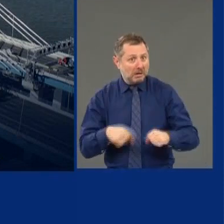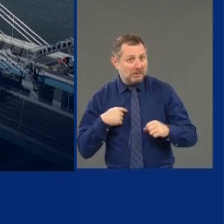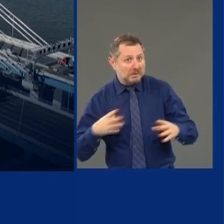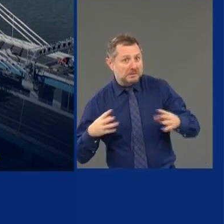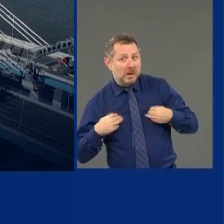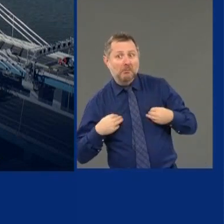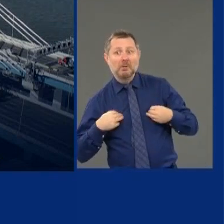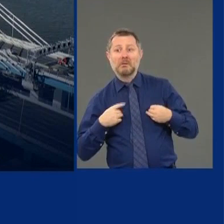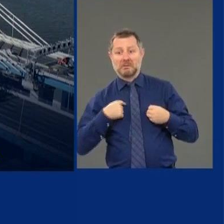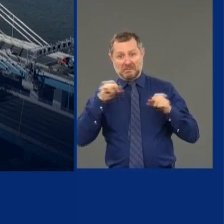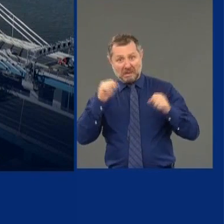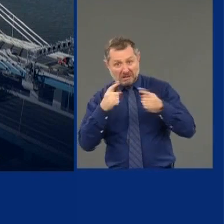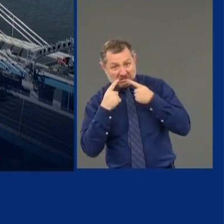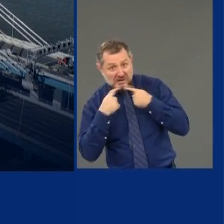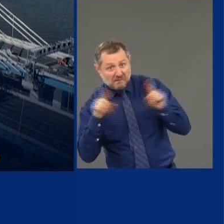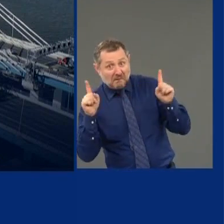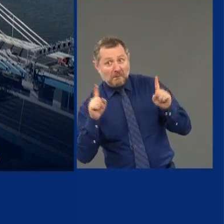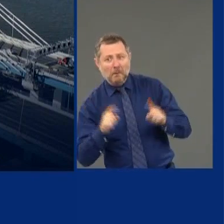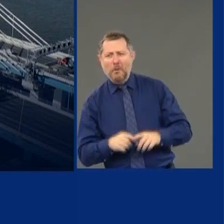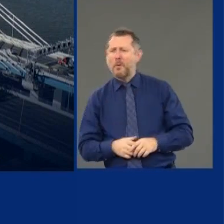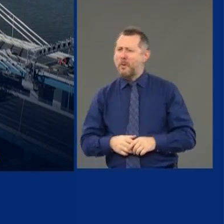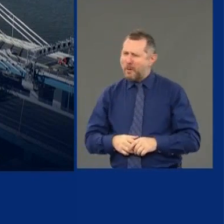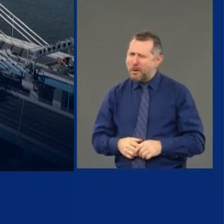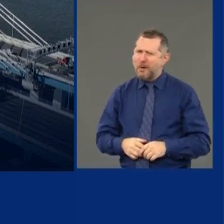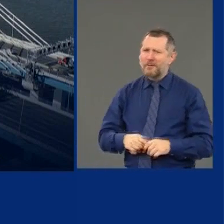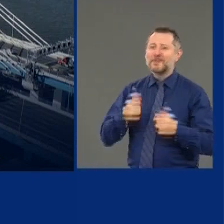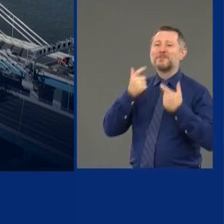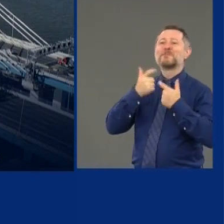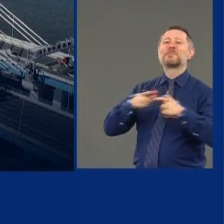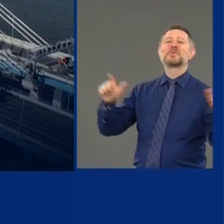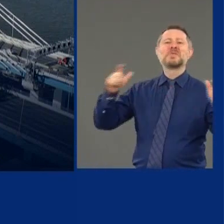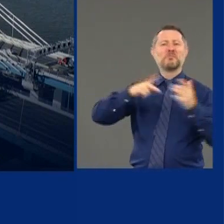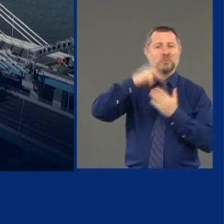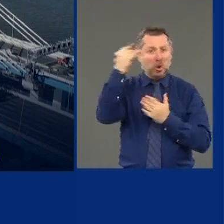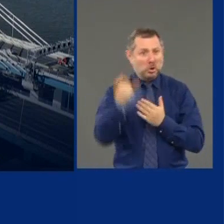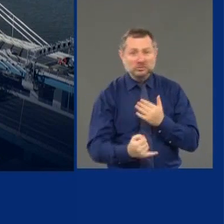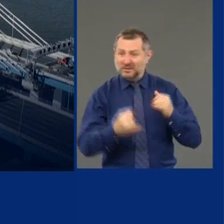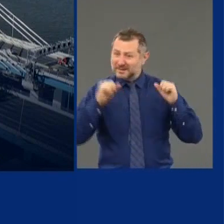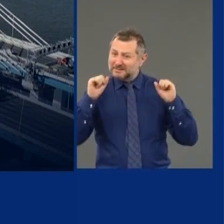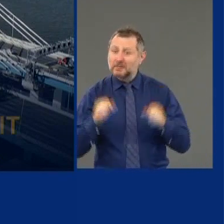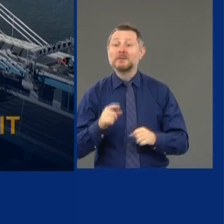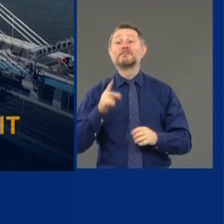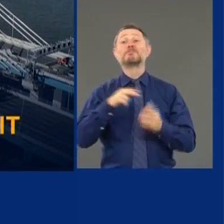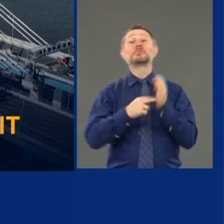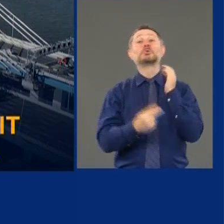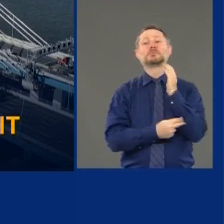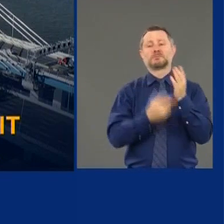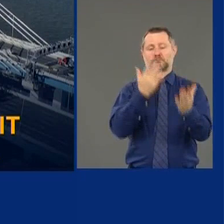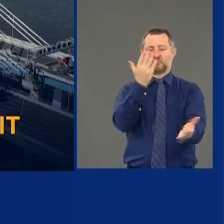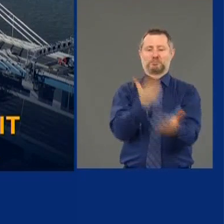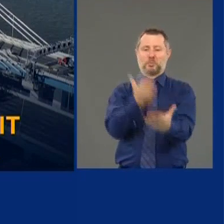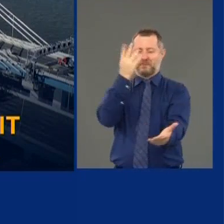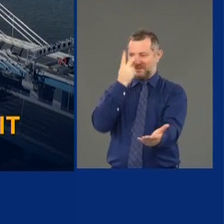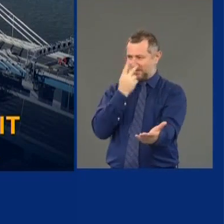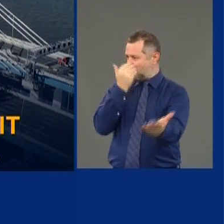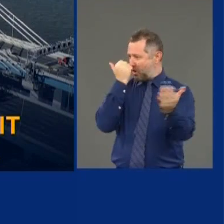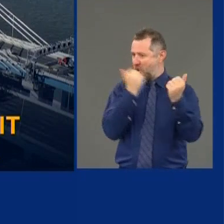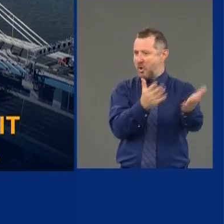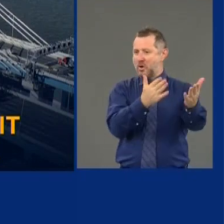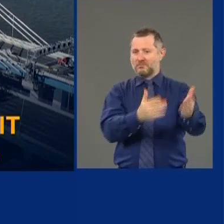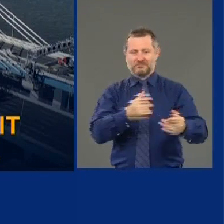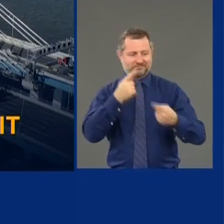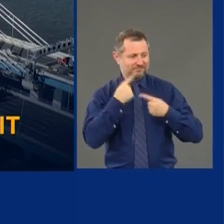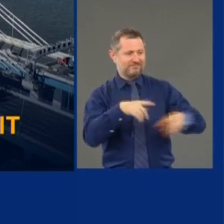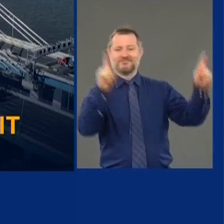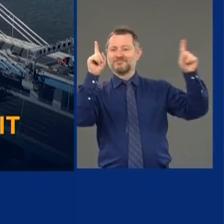capable of it? Can we do these big things? The bridge says yes, we can. And the bridge said